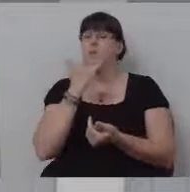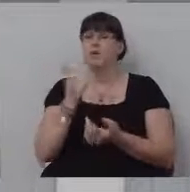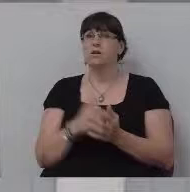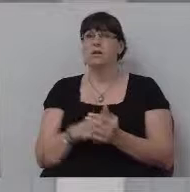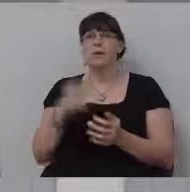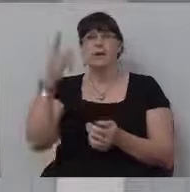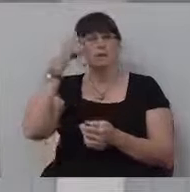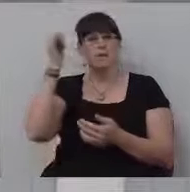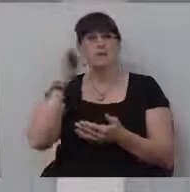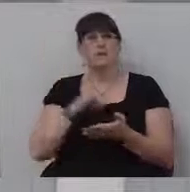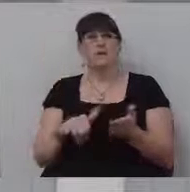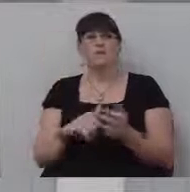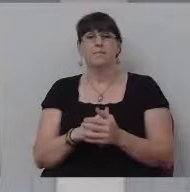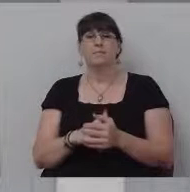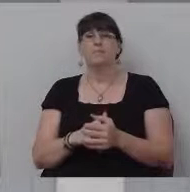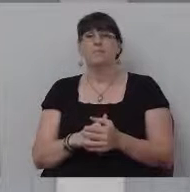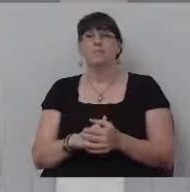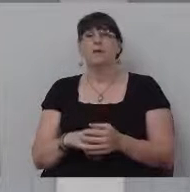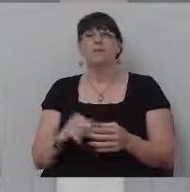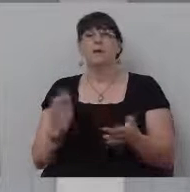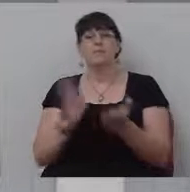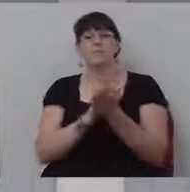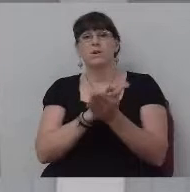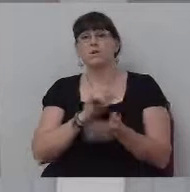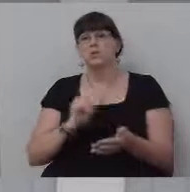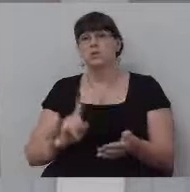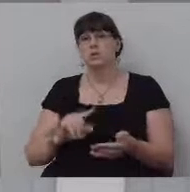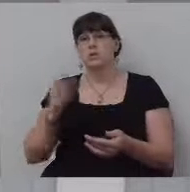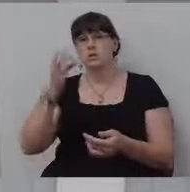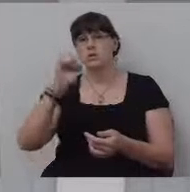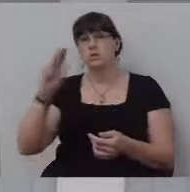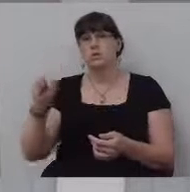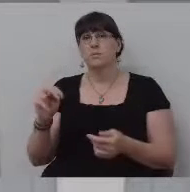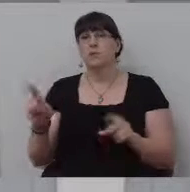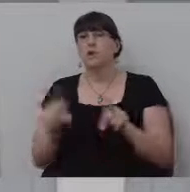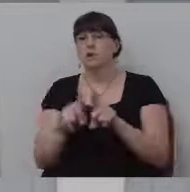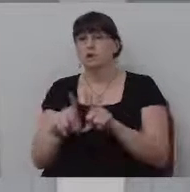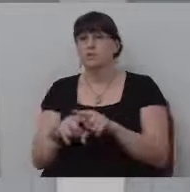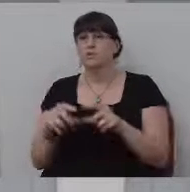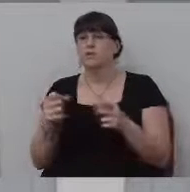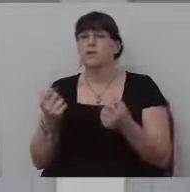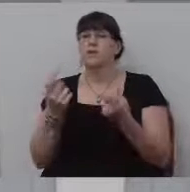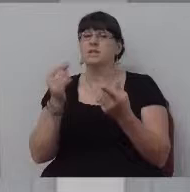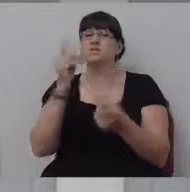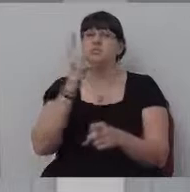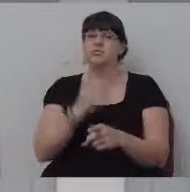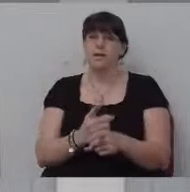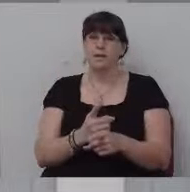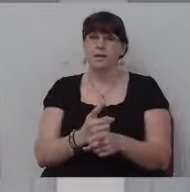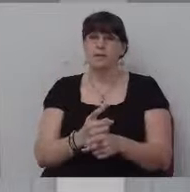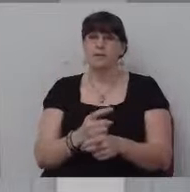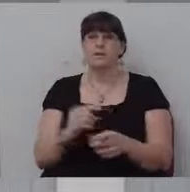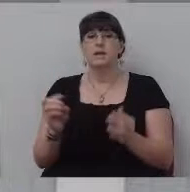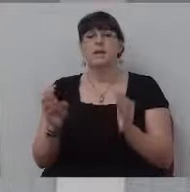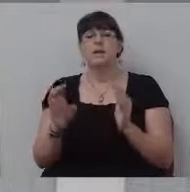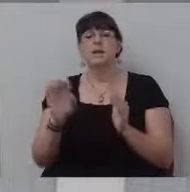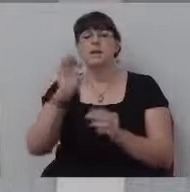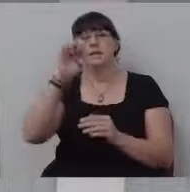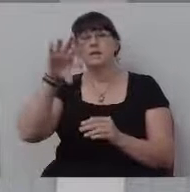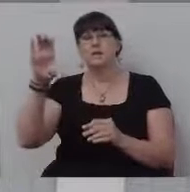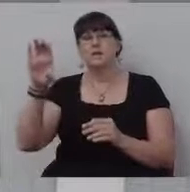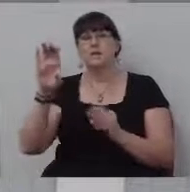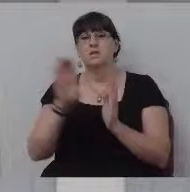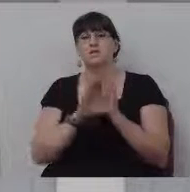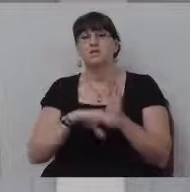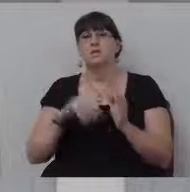and because of those questions, but praise the Lord, uh, Solomon also got on his journey. He got some things right with the Lord. In Ecclesiastes chapter 12, verses